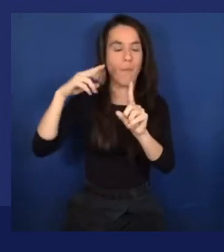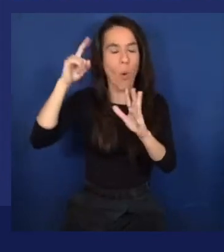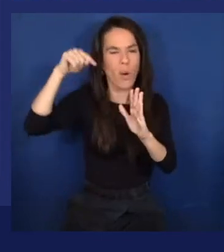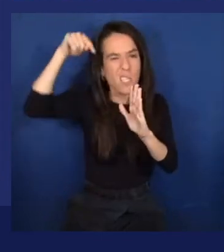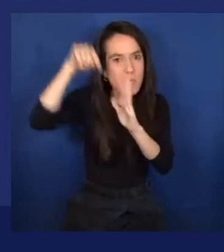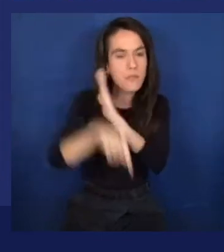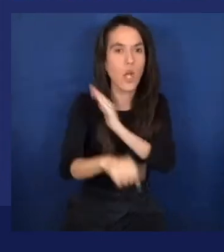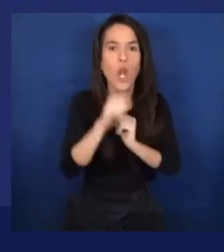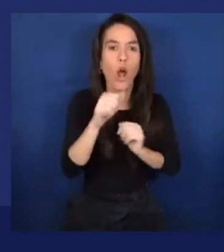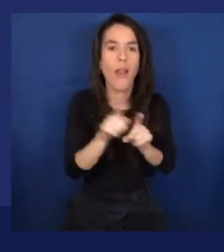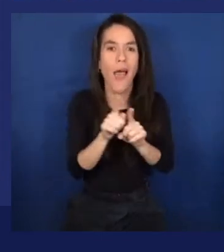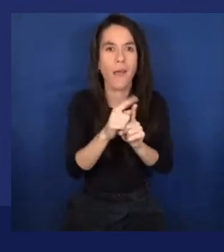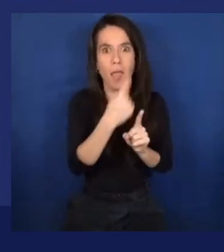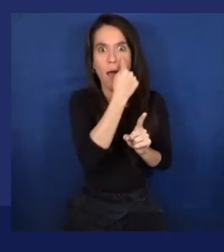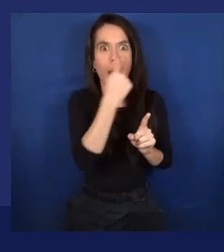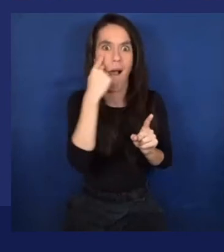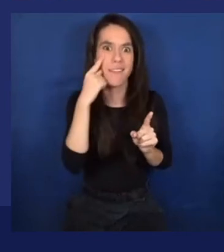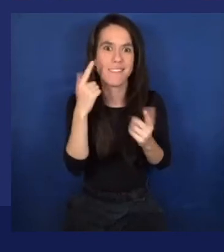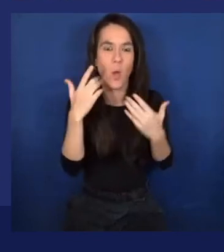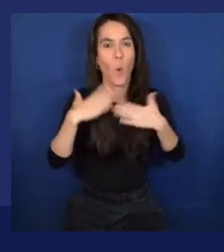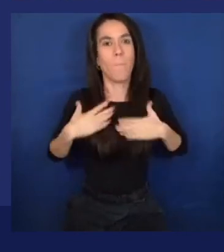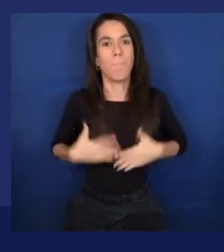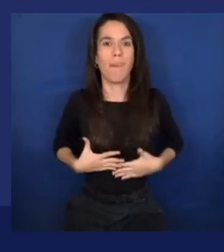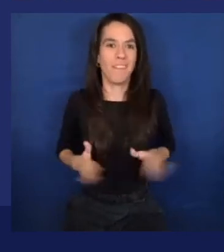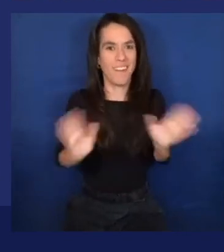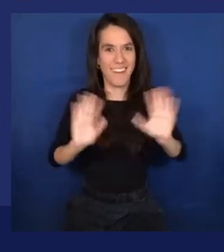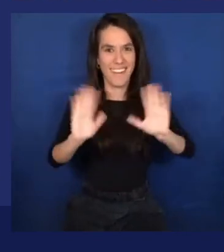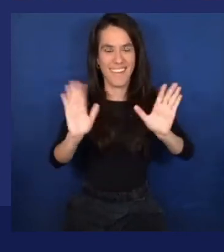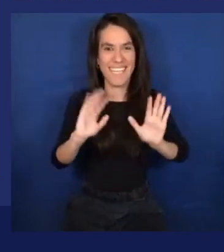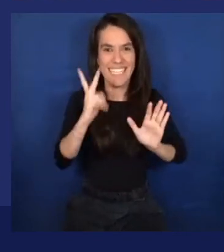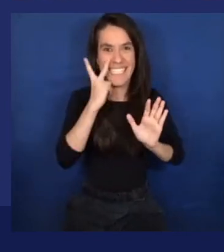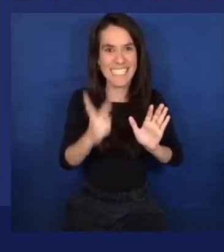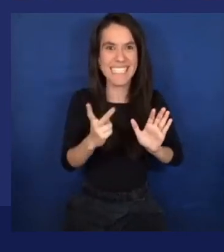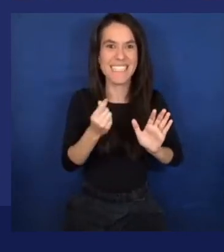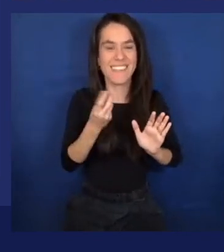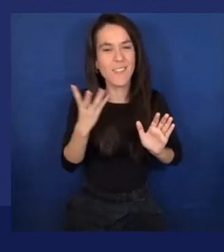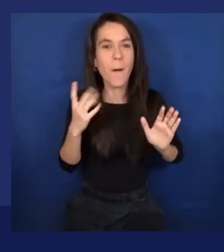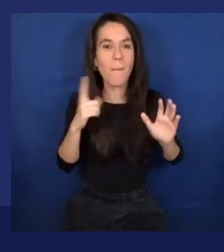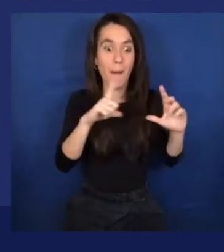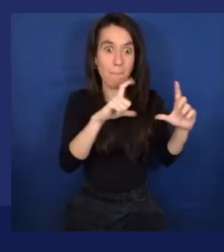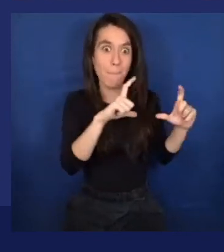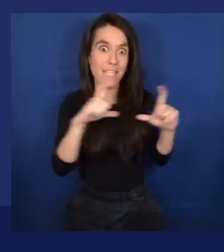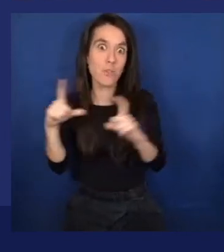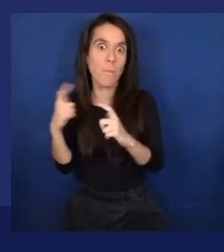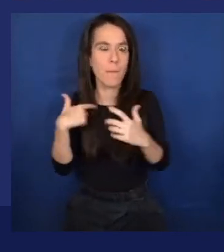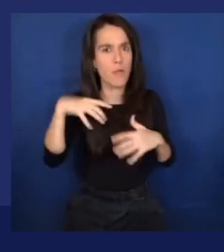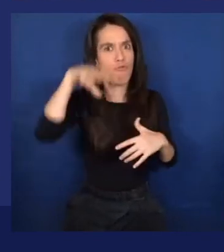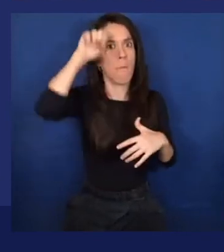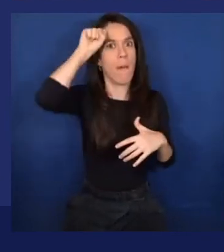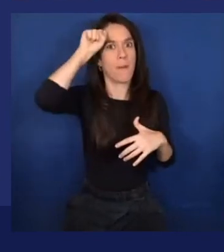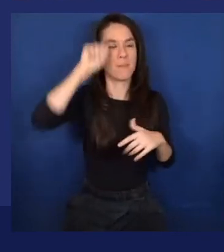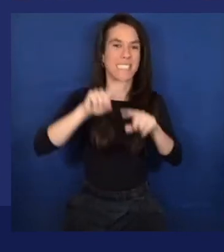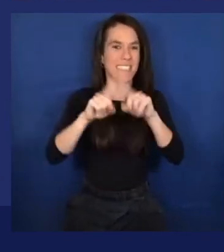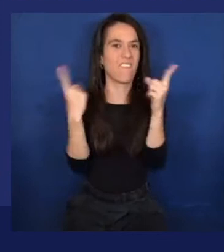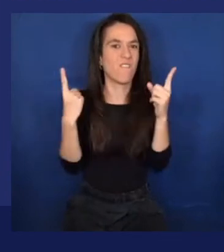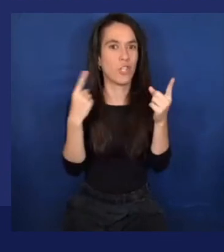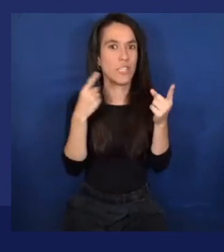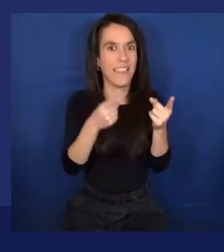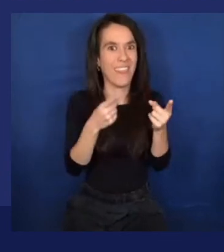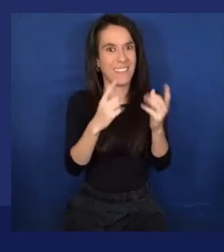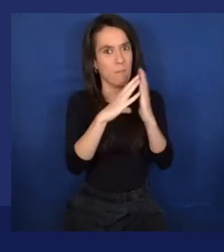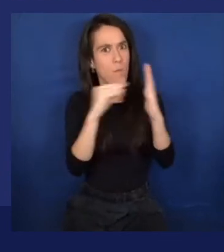Because we can see a lot of pictures and then remember it, but of course, a model can store it.